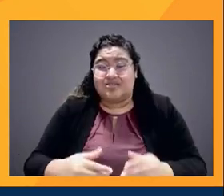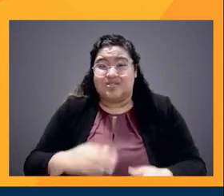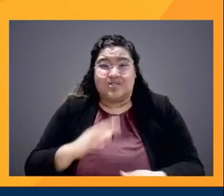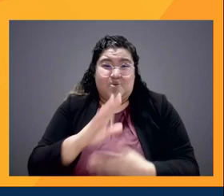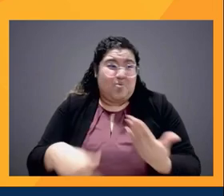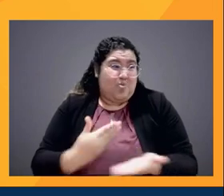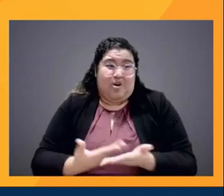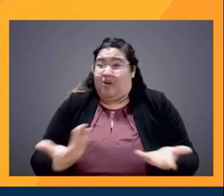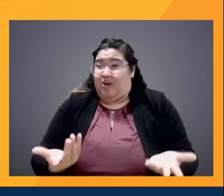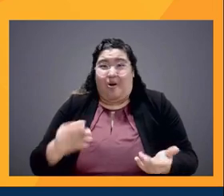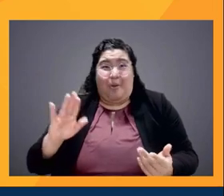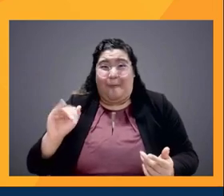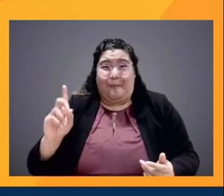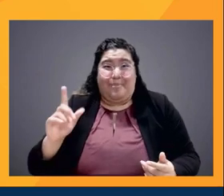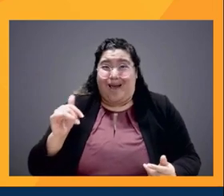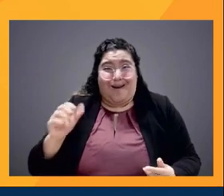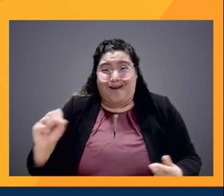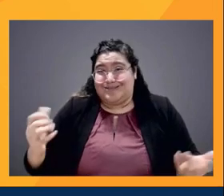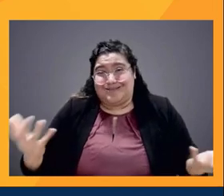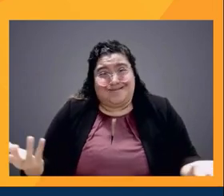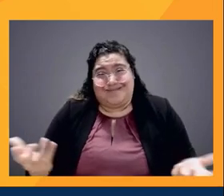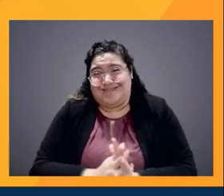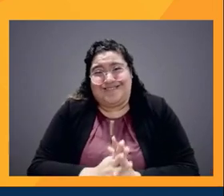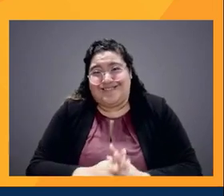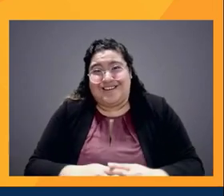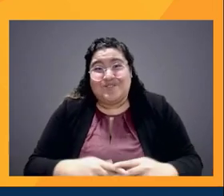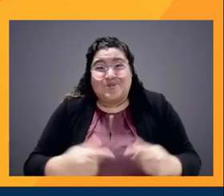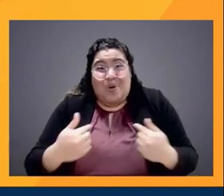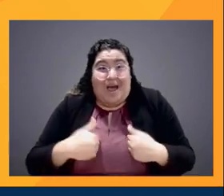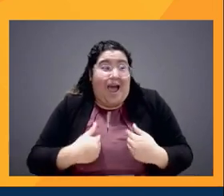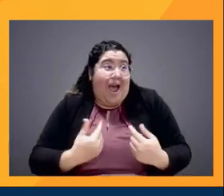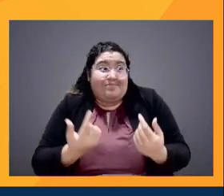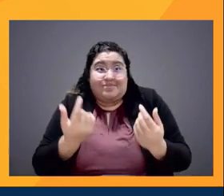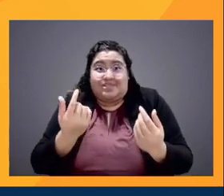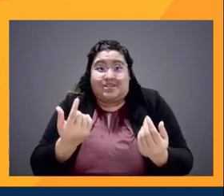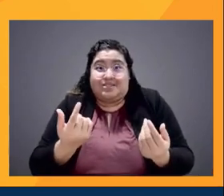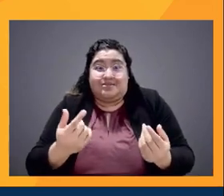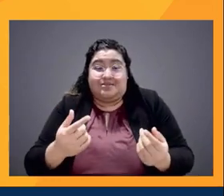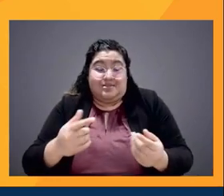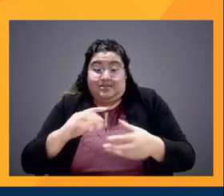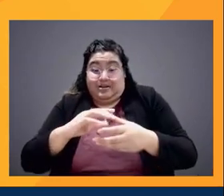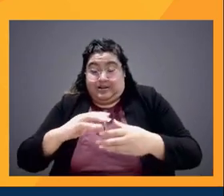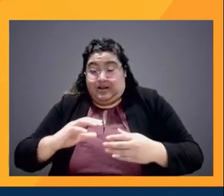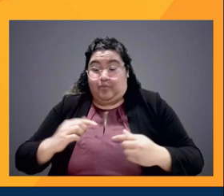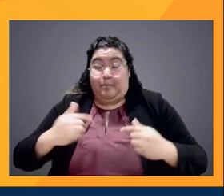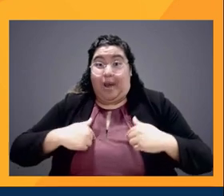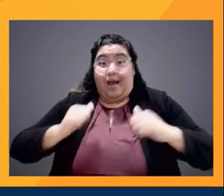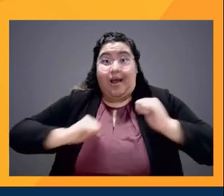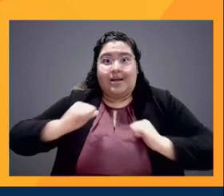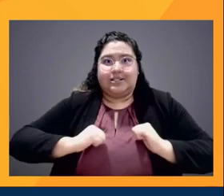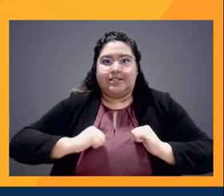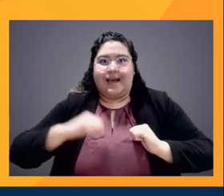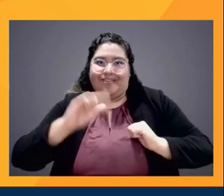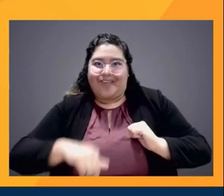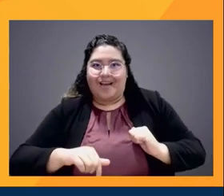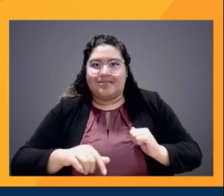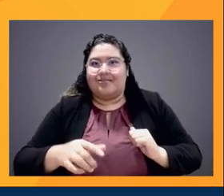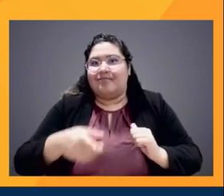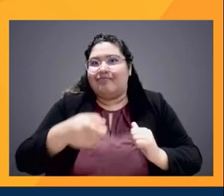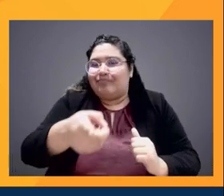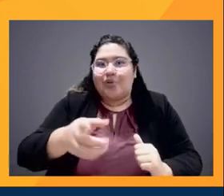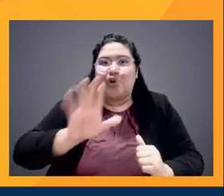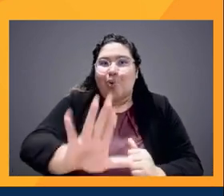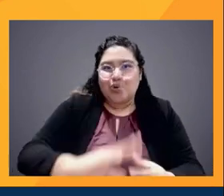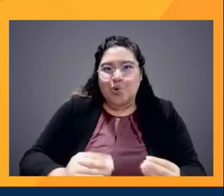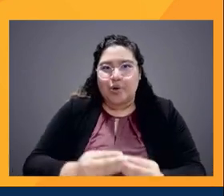for me, it's like, I'm just telling your story or your aunt's story or your grandma. Like, I'm just, you can see yourself in there.